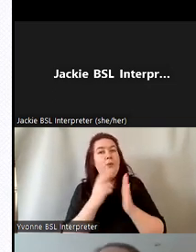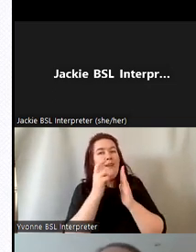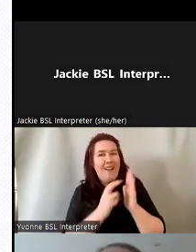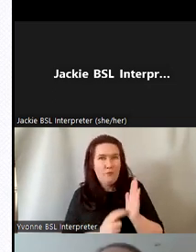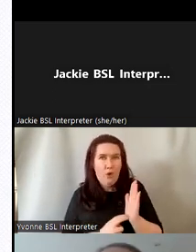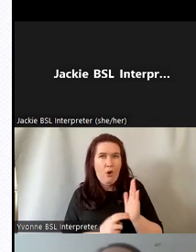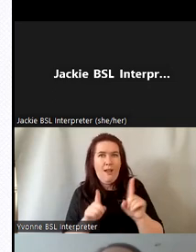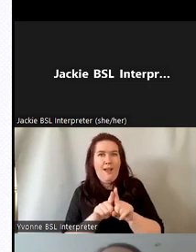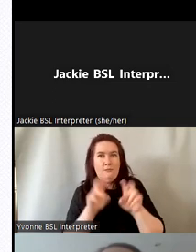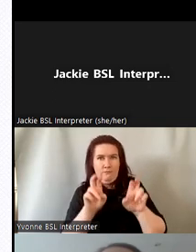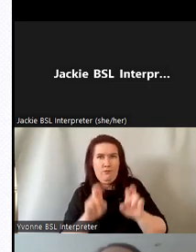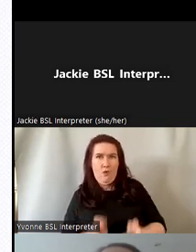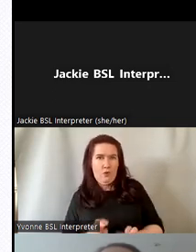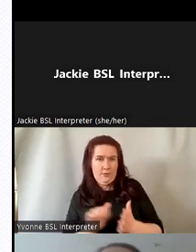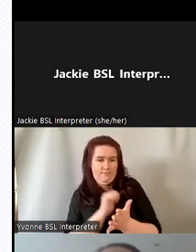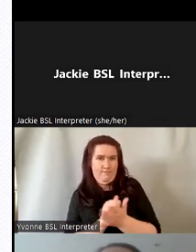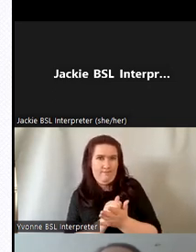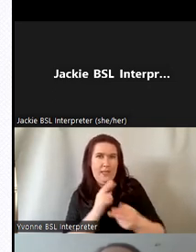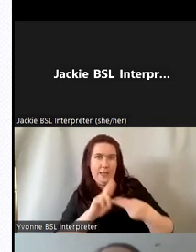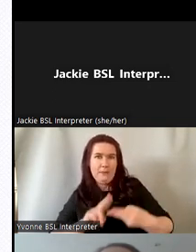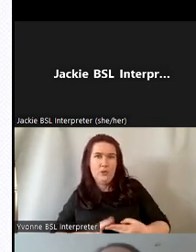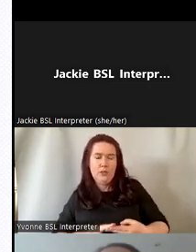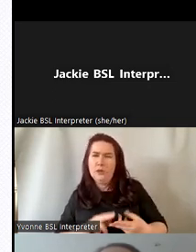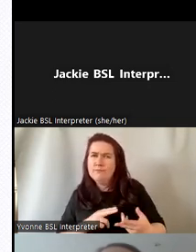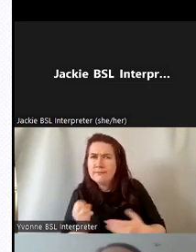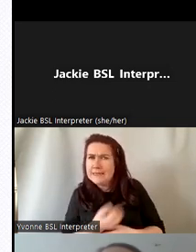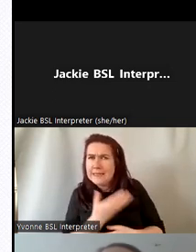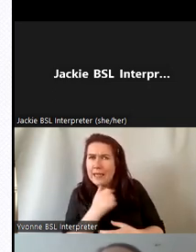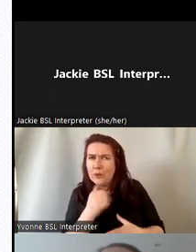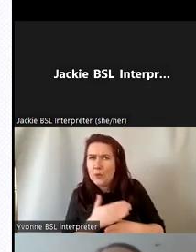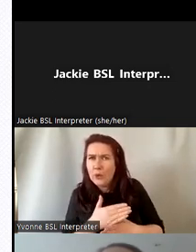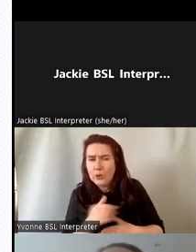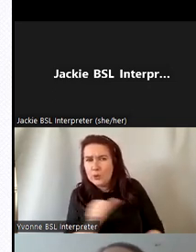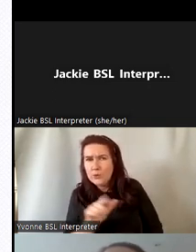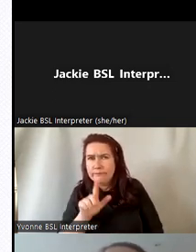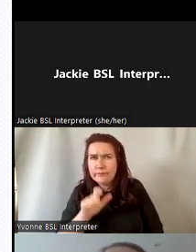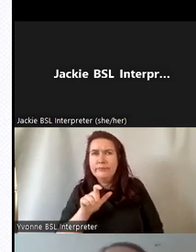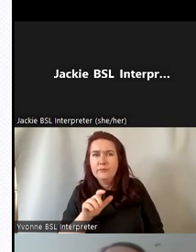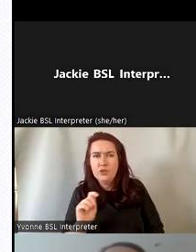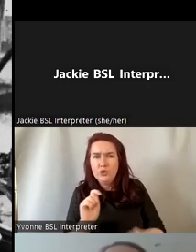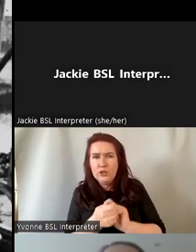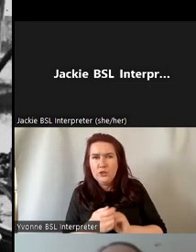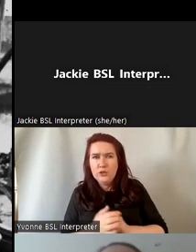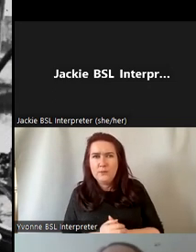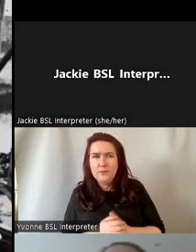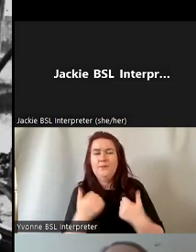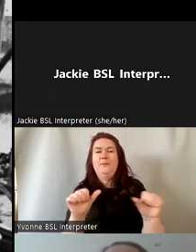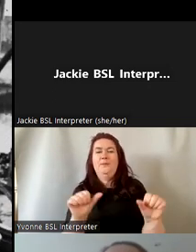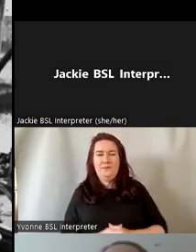so my slides are not moving hang on a second there we go